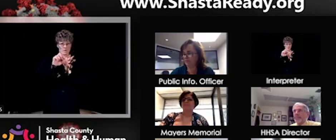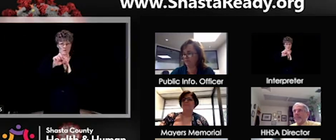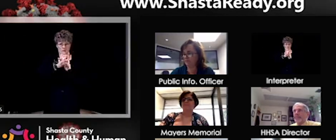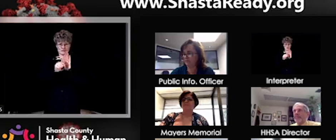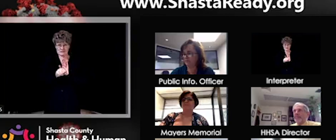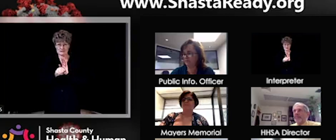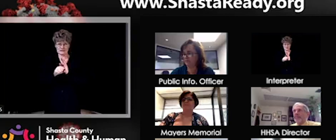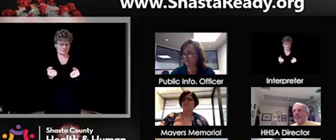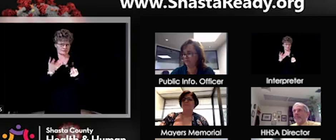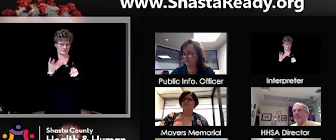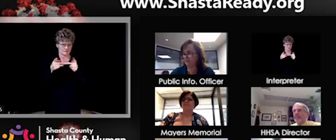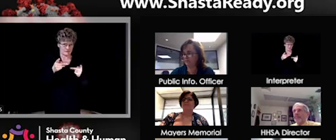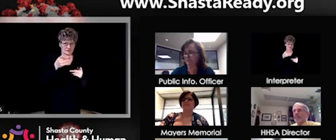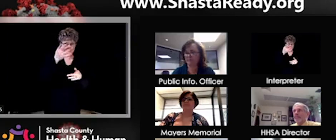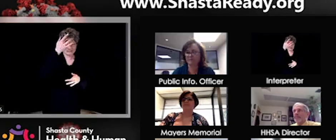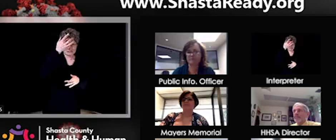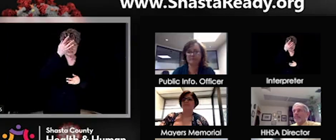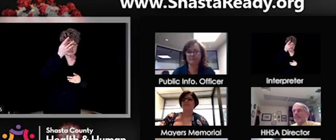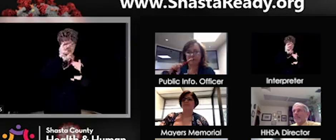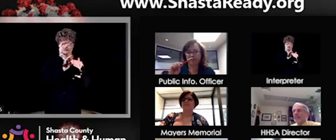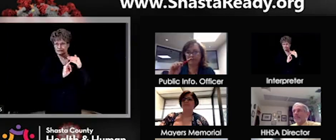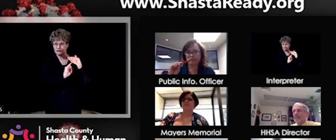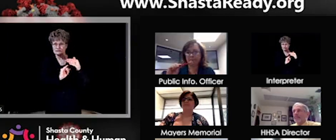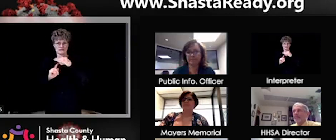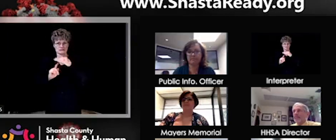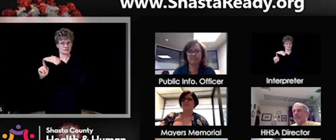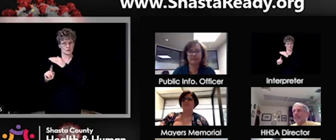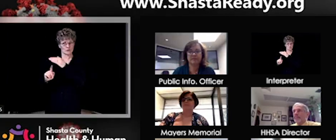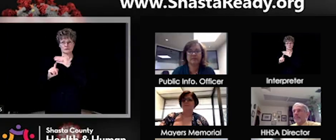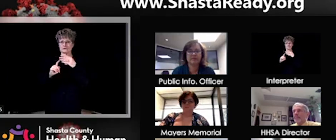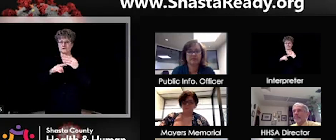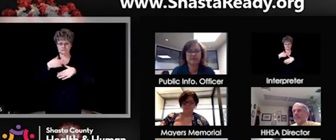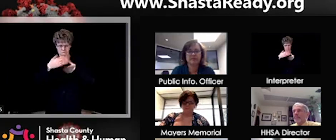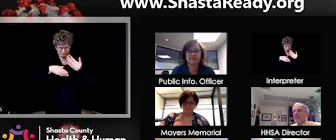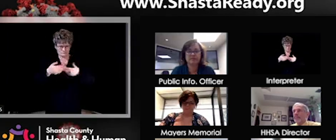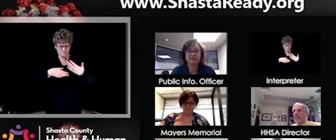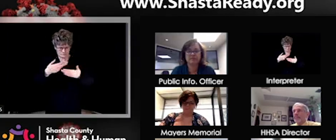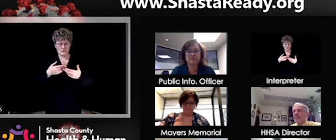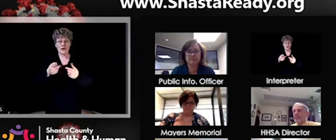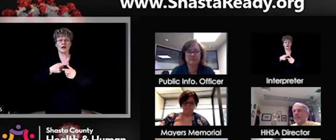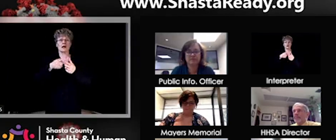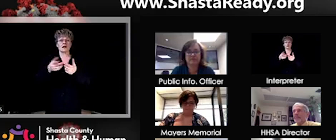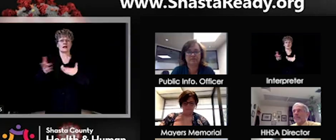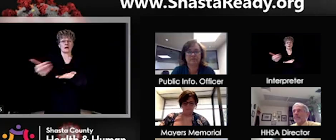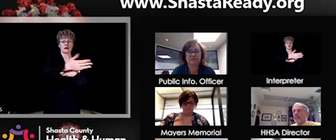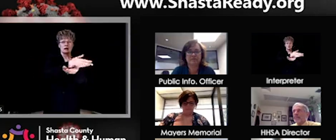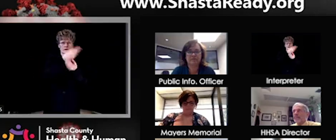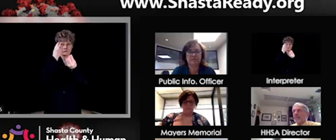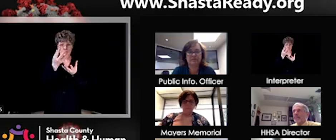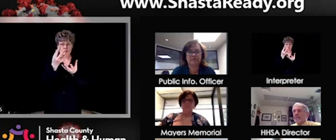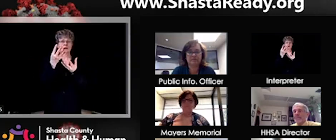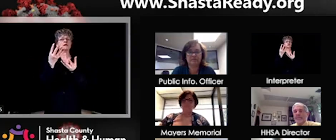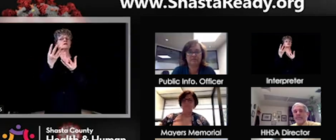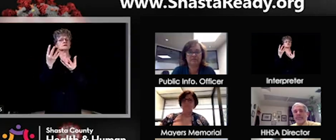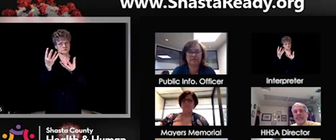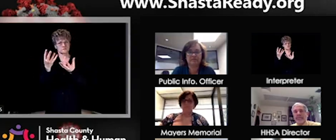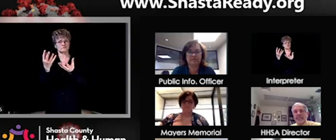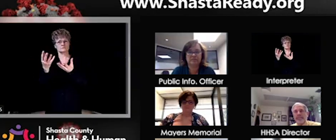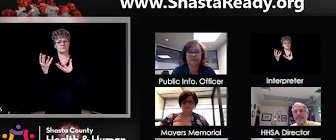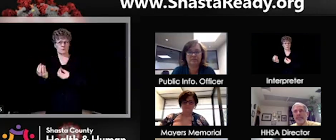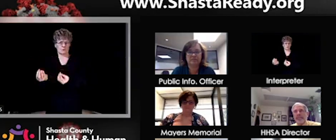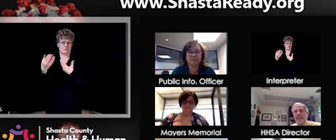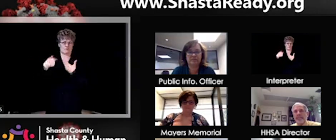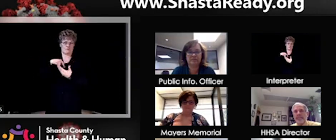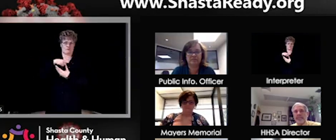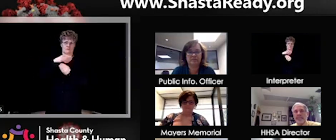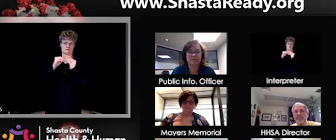about, um, the speed with which we go from here. I would say that we just got our variants. It's really, it's